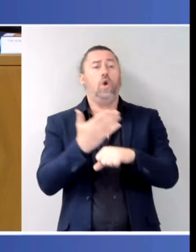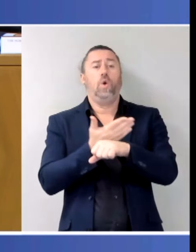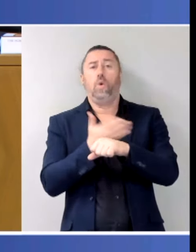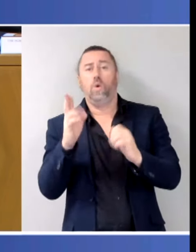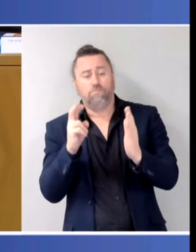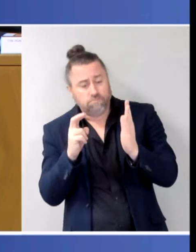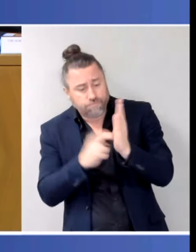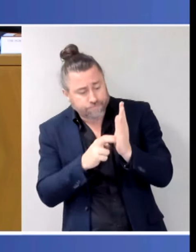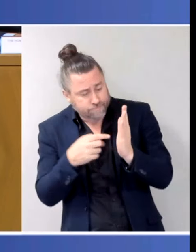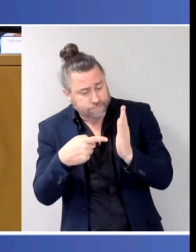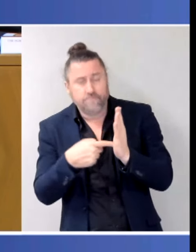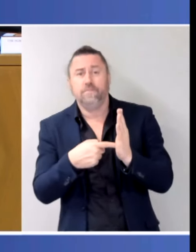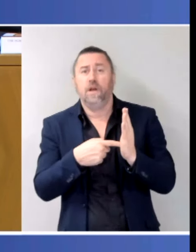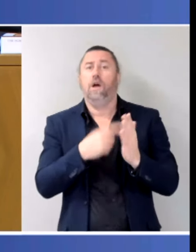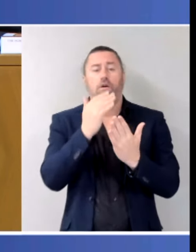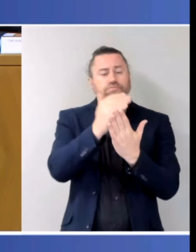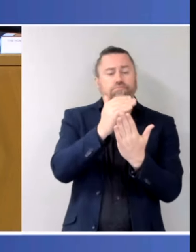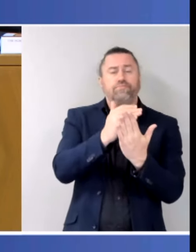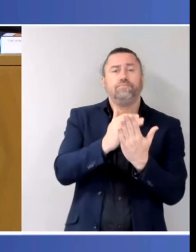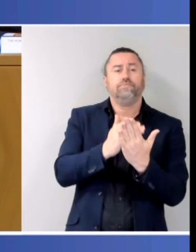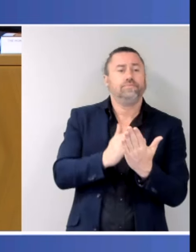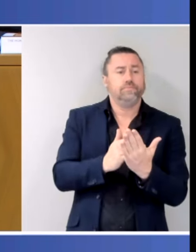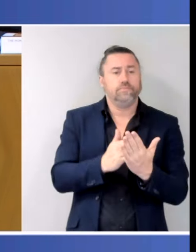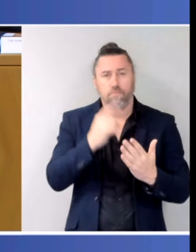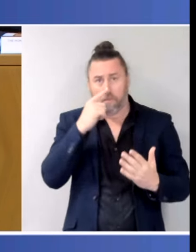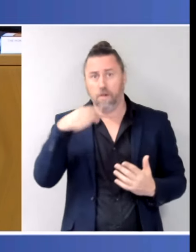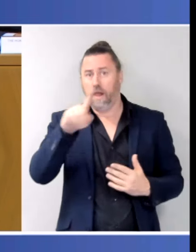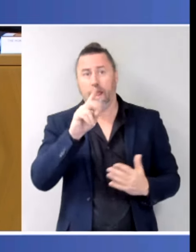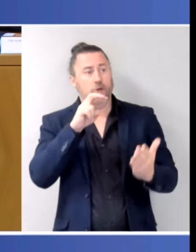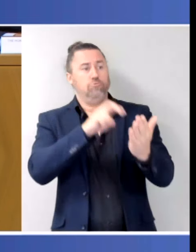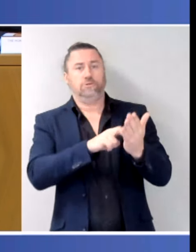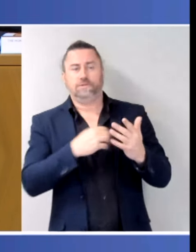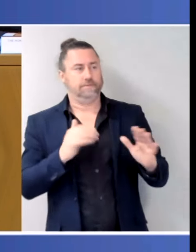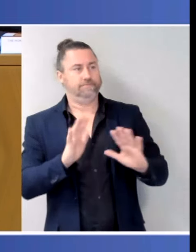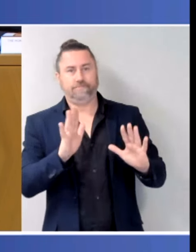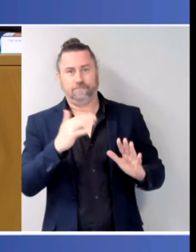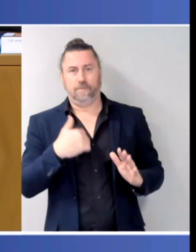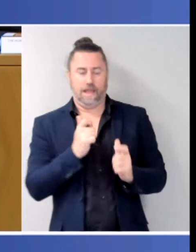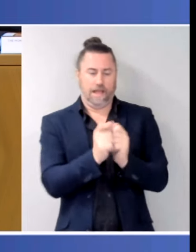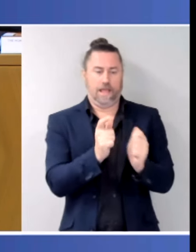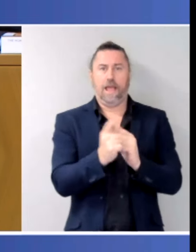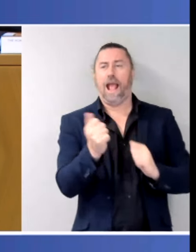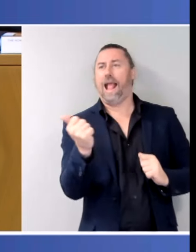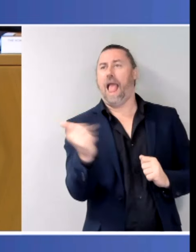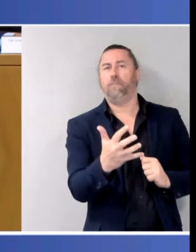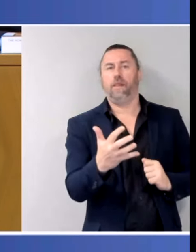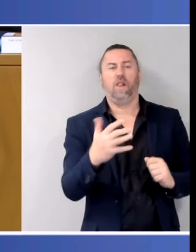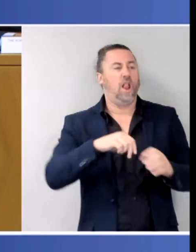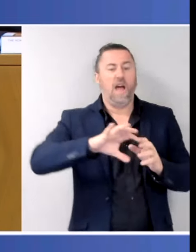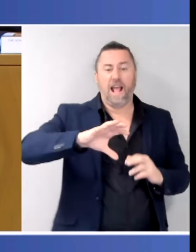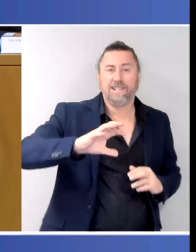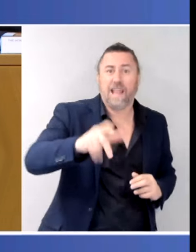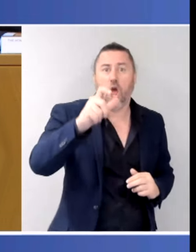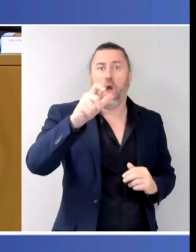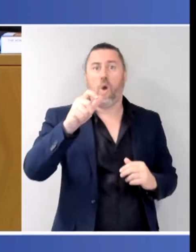register and therefore be barred from participation. The changes